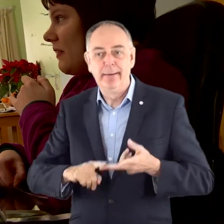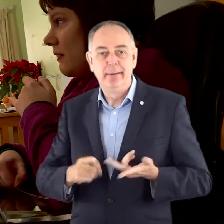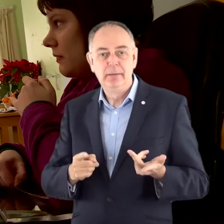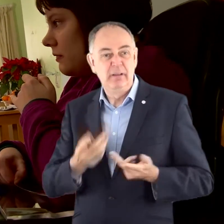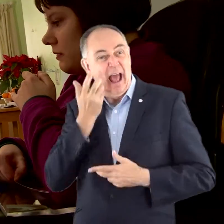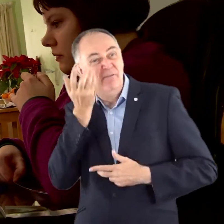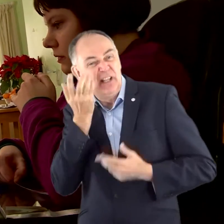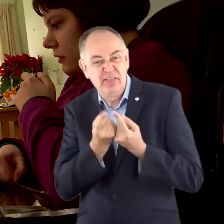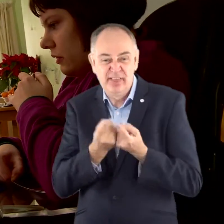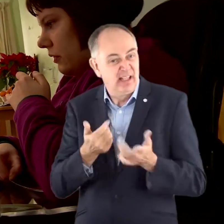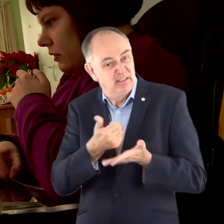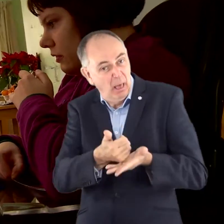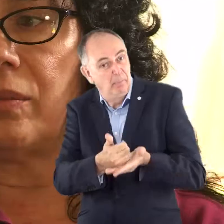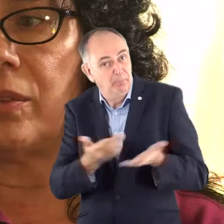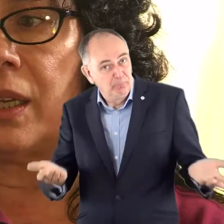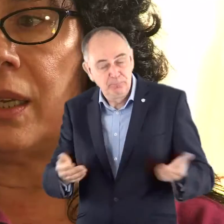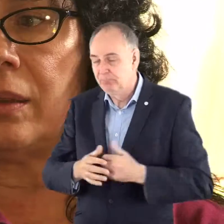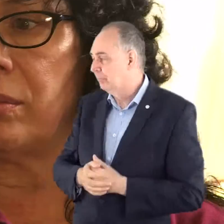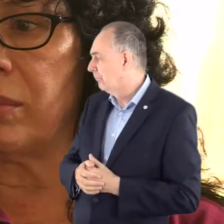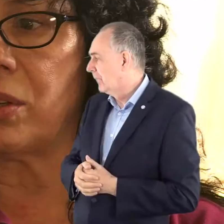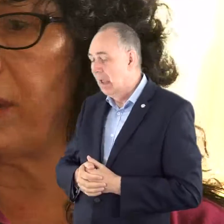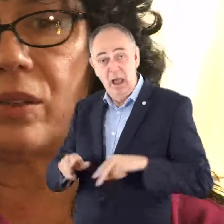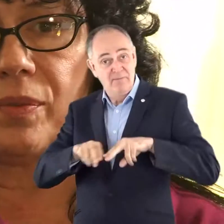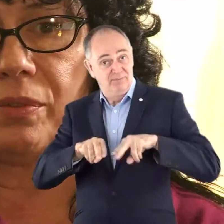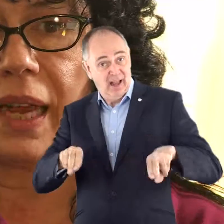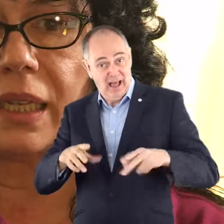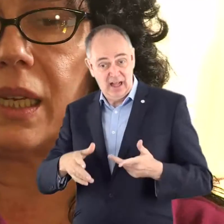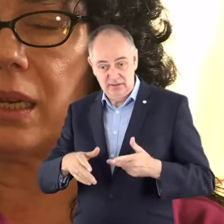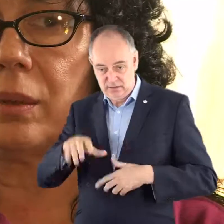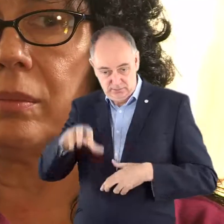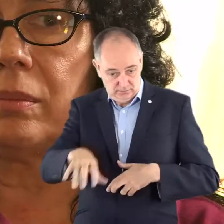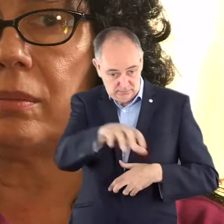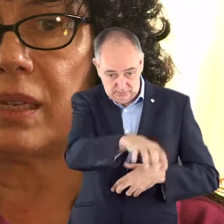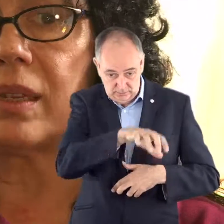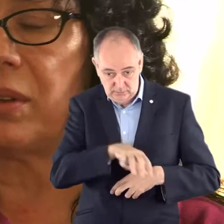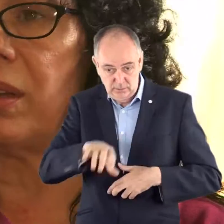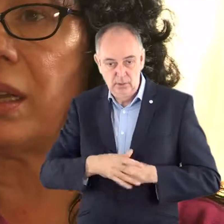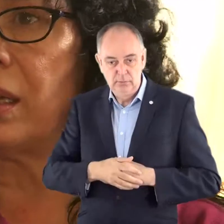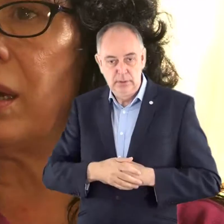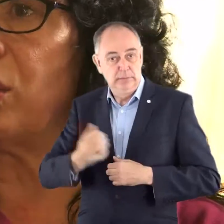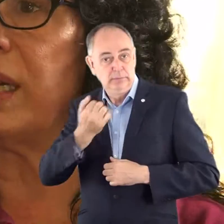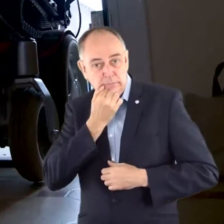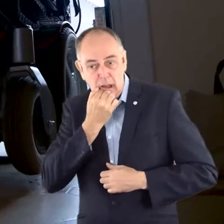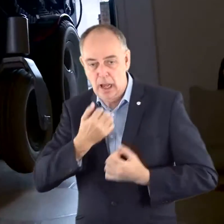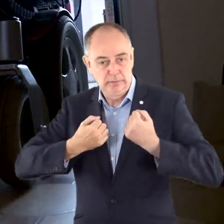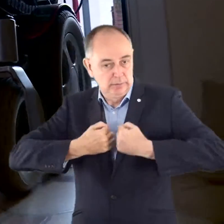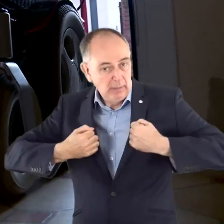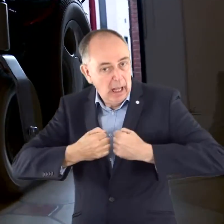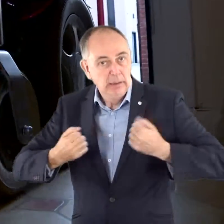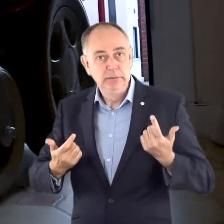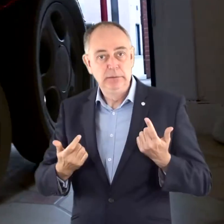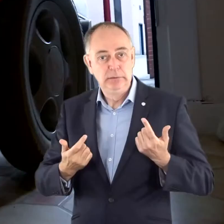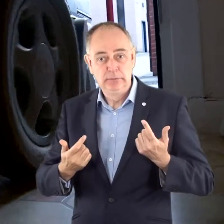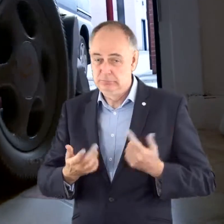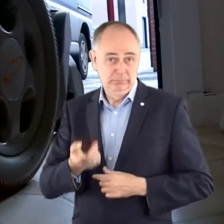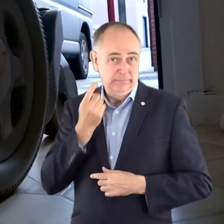layout of the flat and the size of the flat makes everything a lot easier. The